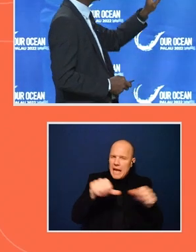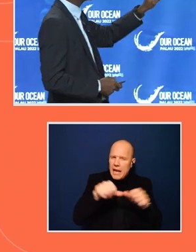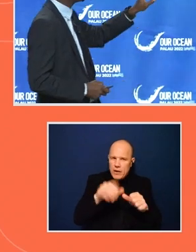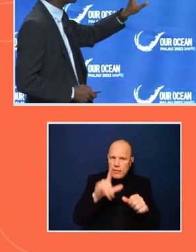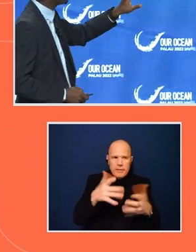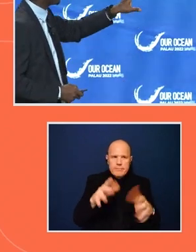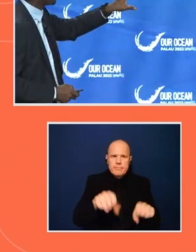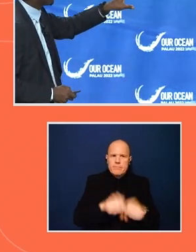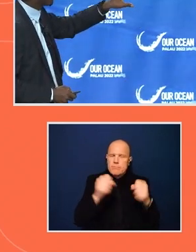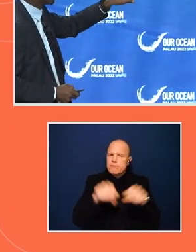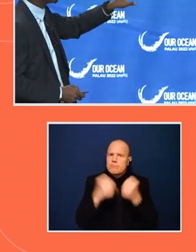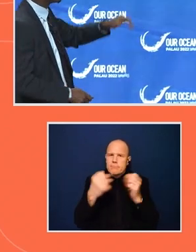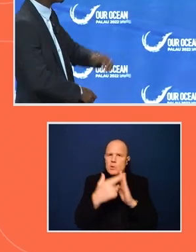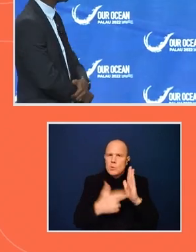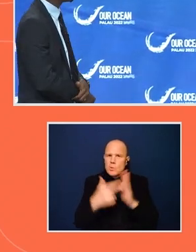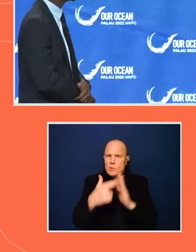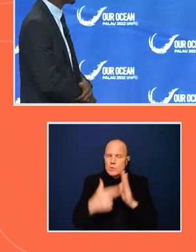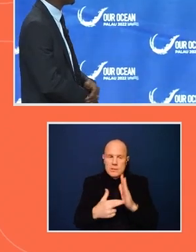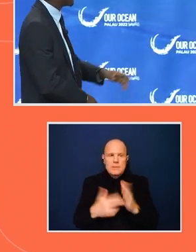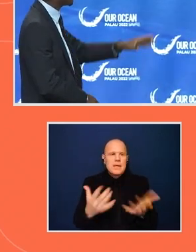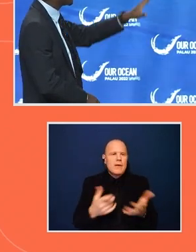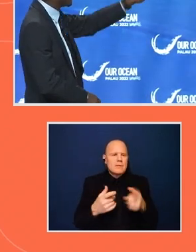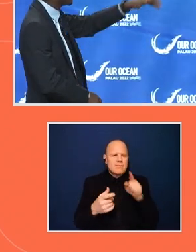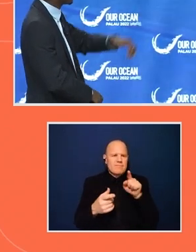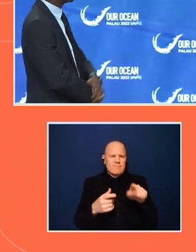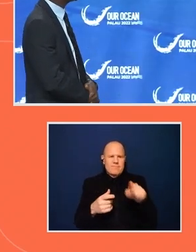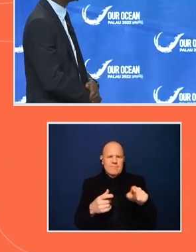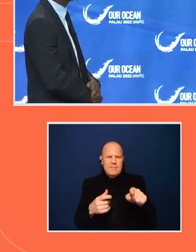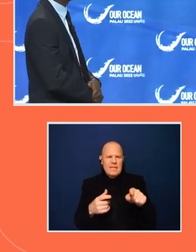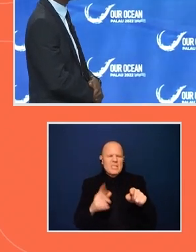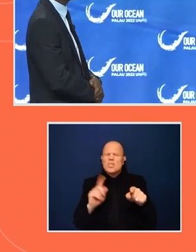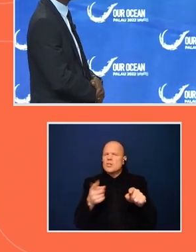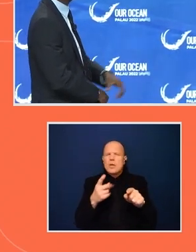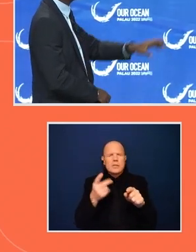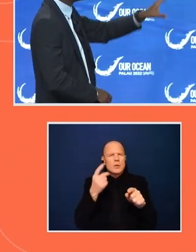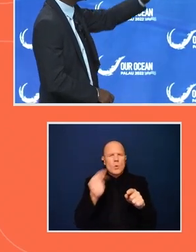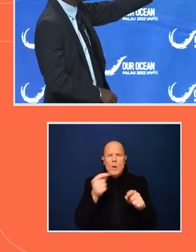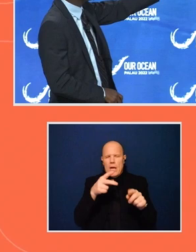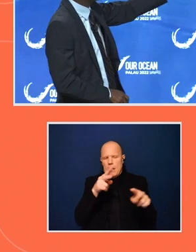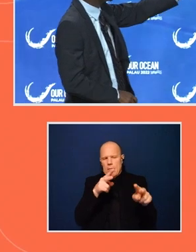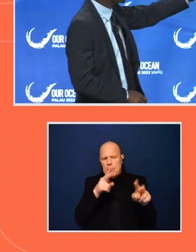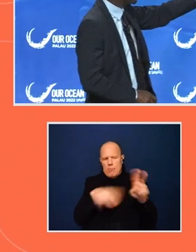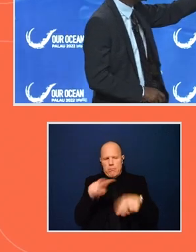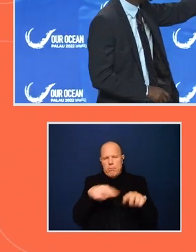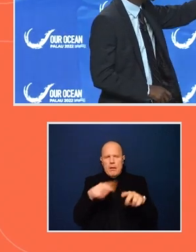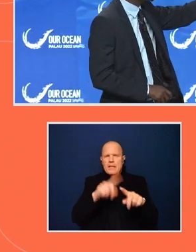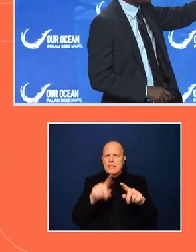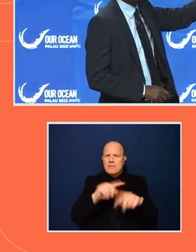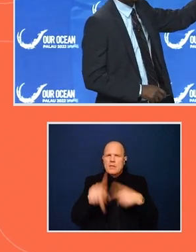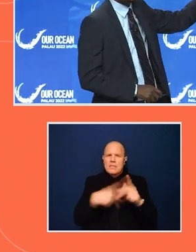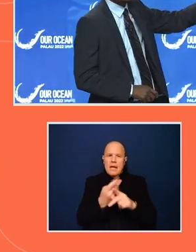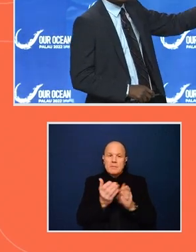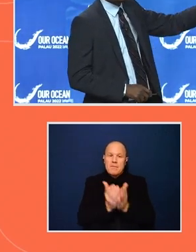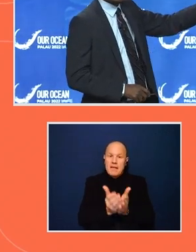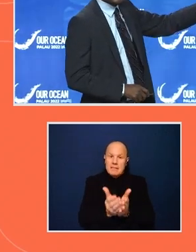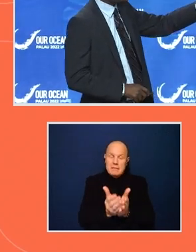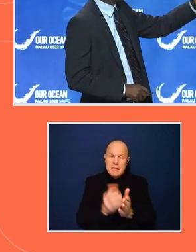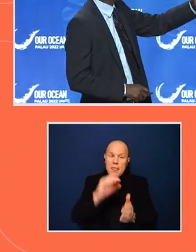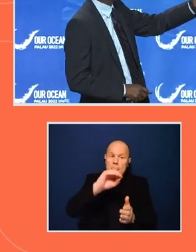Now, this is just a snapshot about the different types of vessels. So the percentage there are vessels that